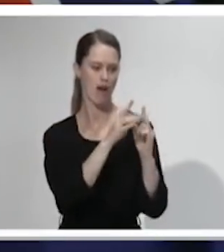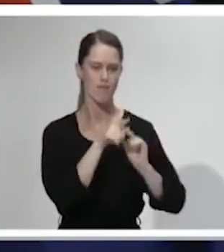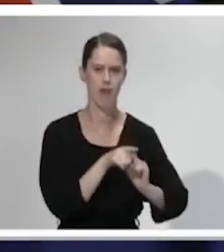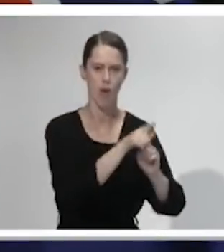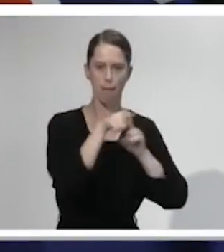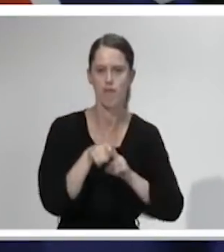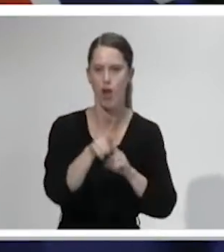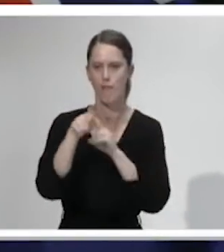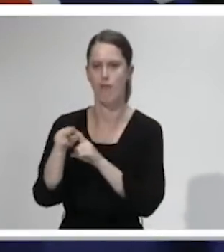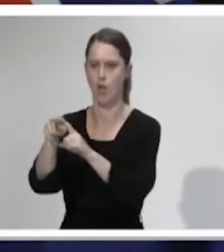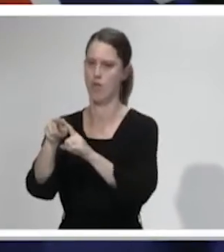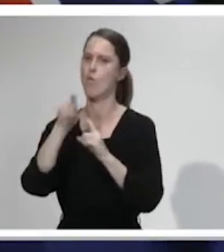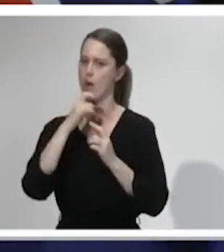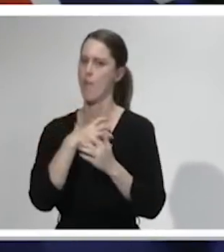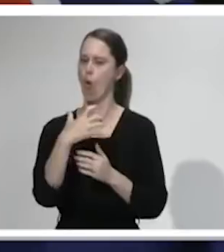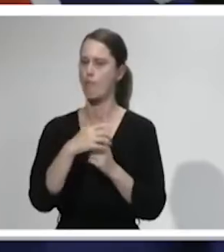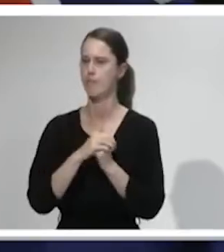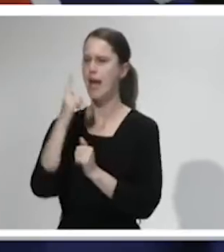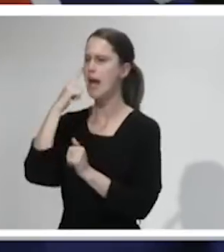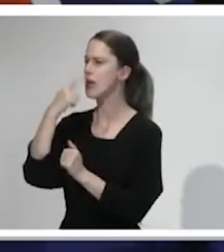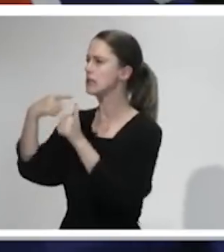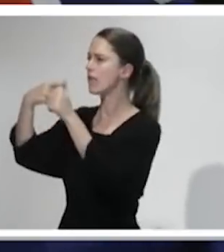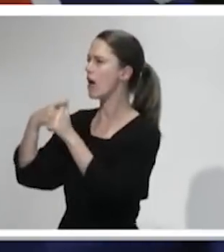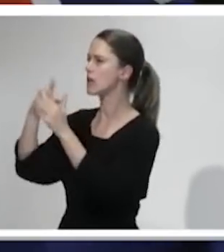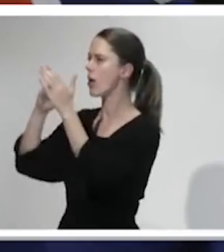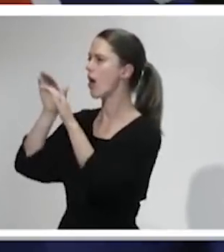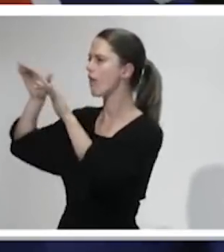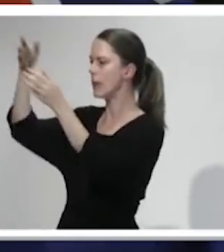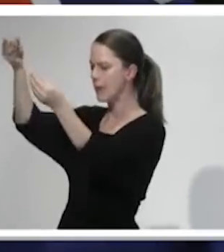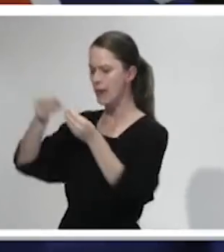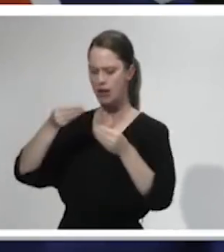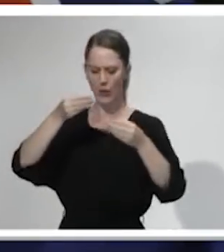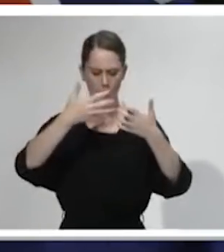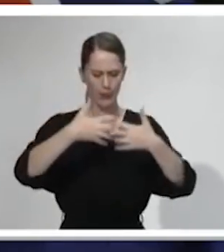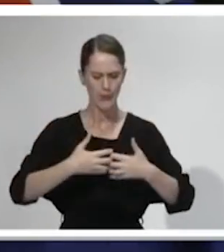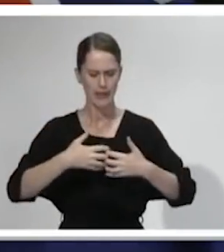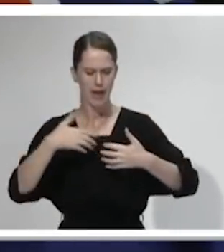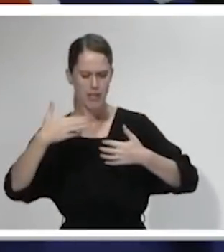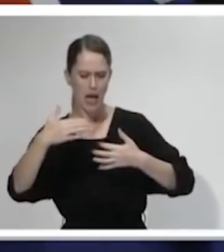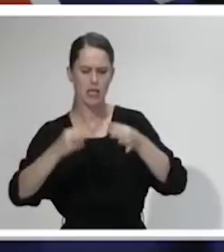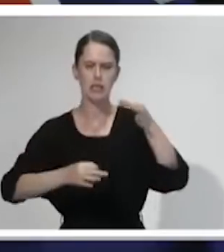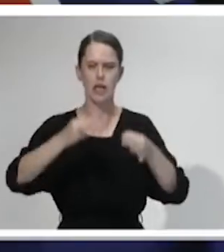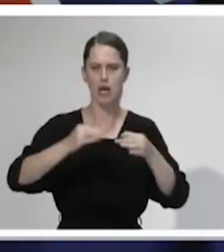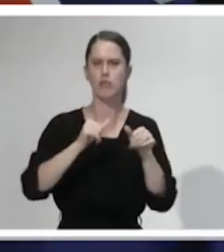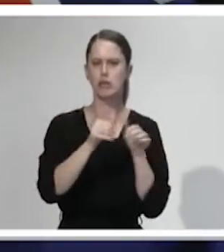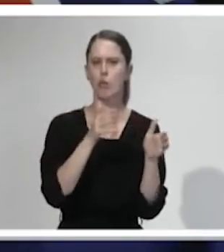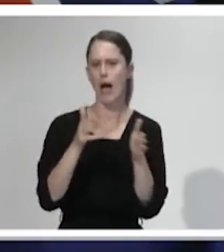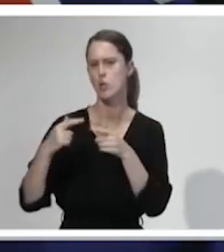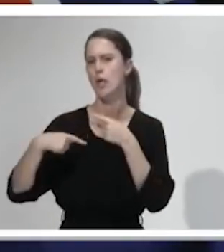continue to use the best evidence, advice and modelling we have to make daily decisions to serve New Zealanders.